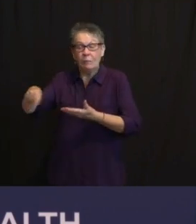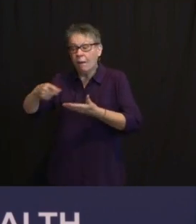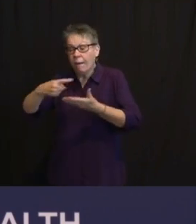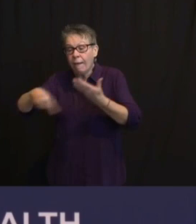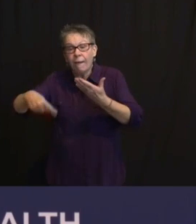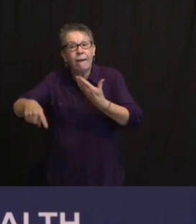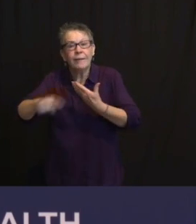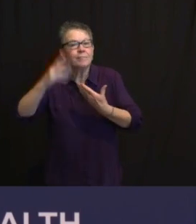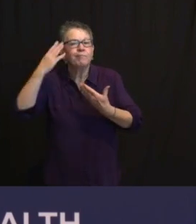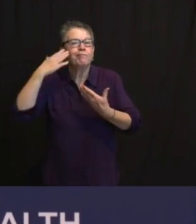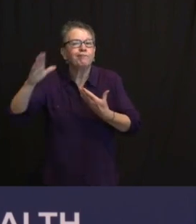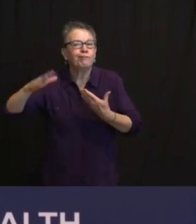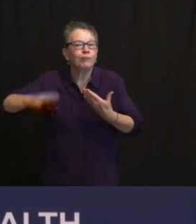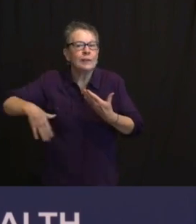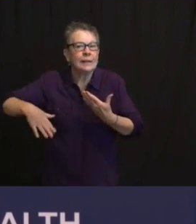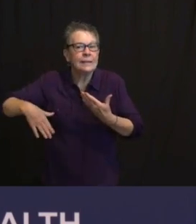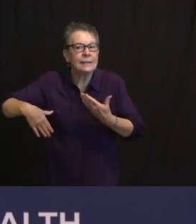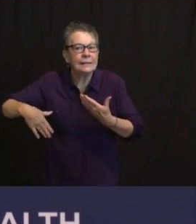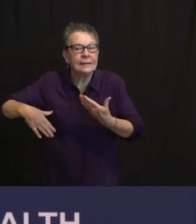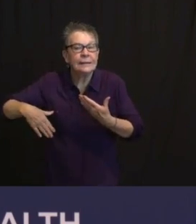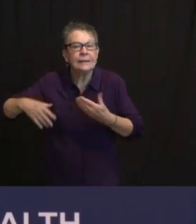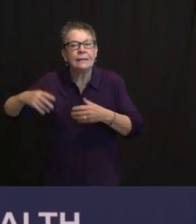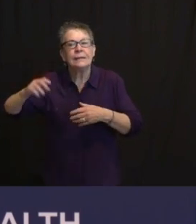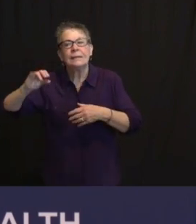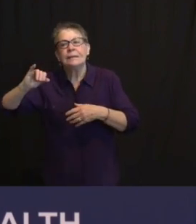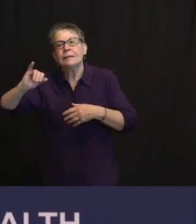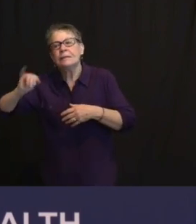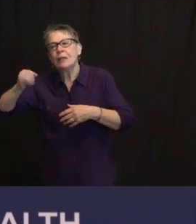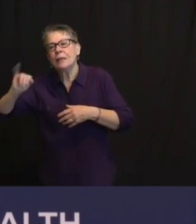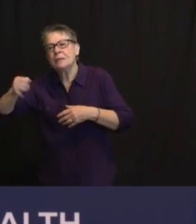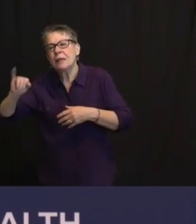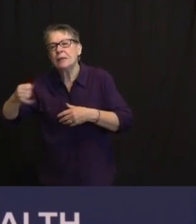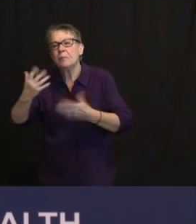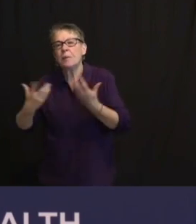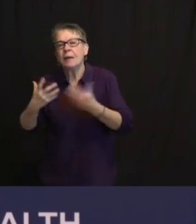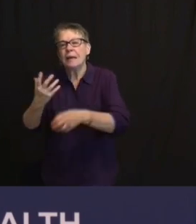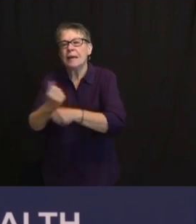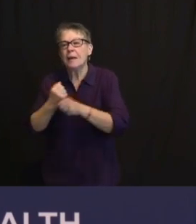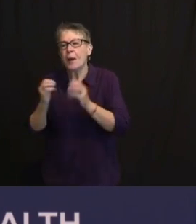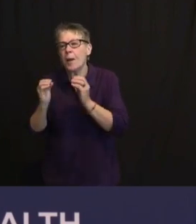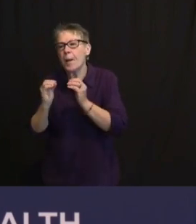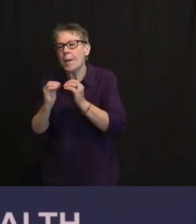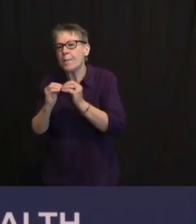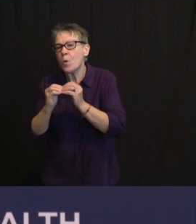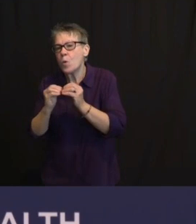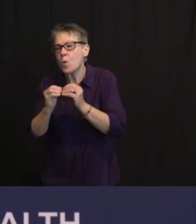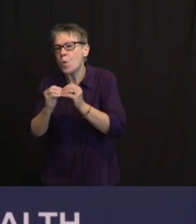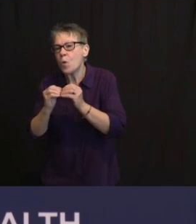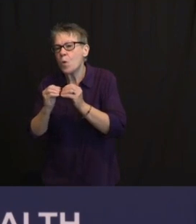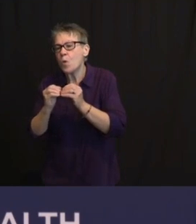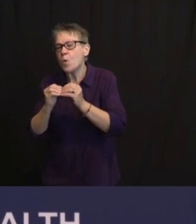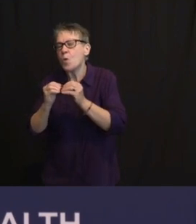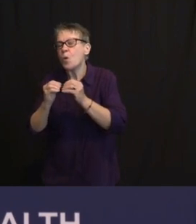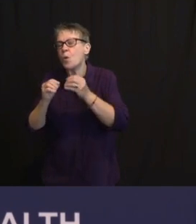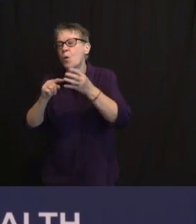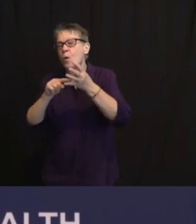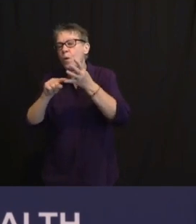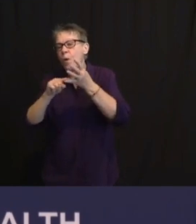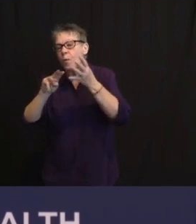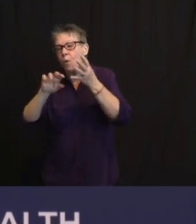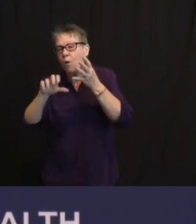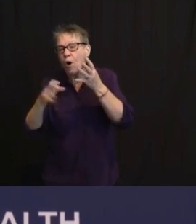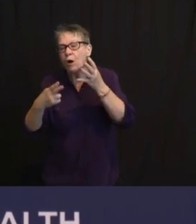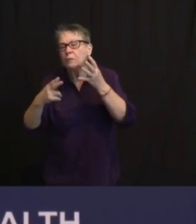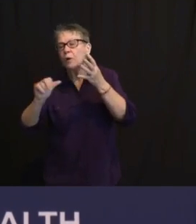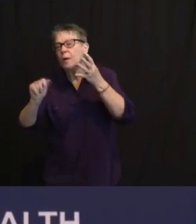APRIL, THEY'LL BE IN A REGULAR RHYTHM OF SUPPLY. SO, YOU KNOW, OUR TEAM WENT OVER LAST NIGHT, AND THIS IS OVERWHELMINGLY